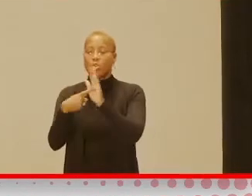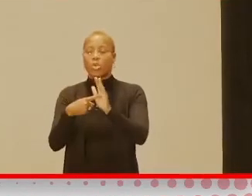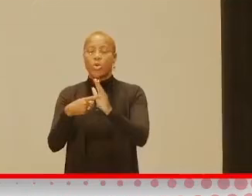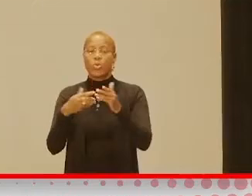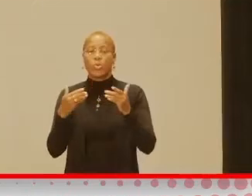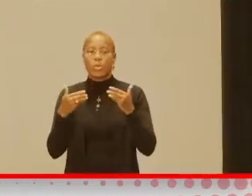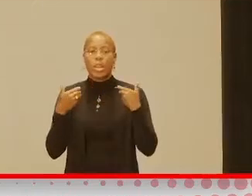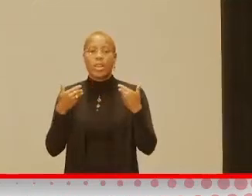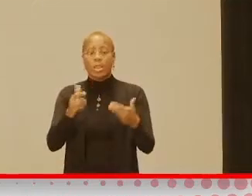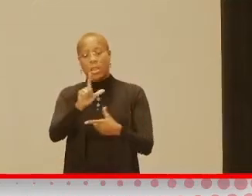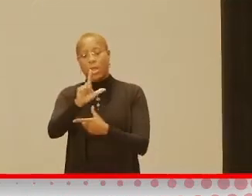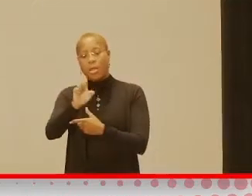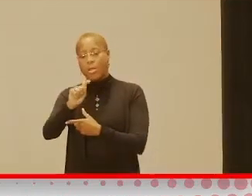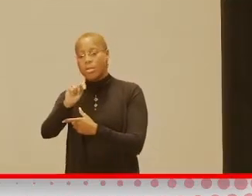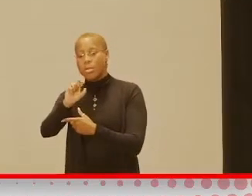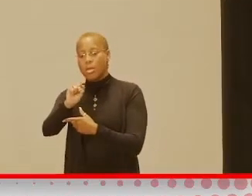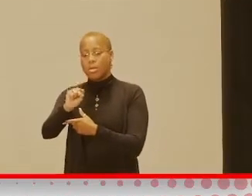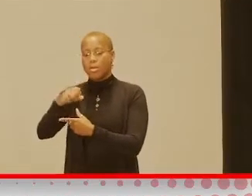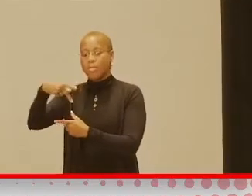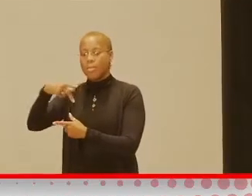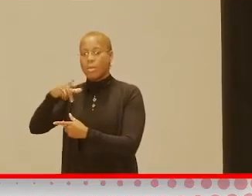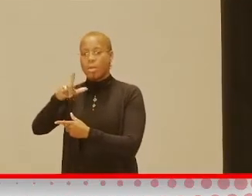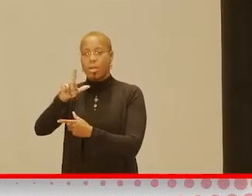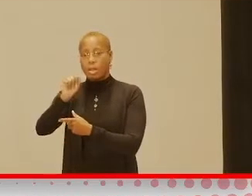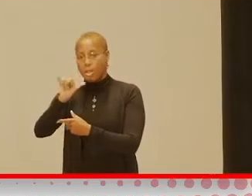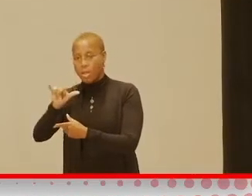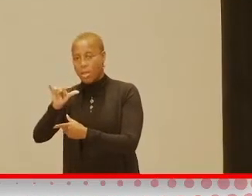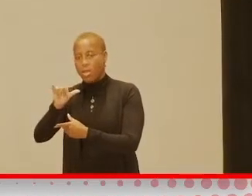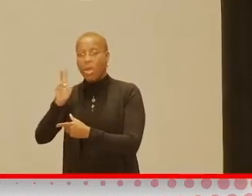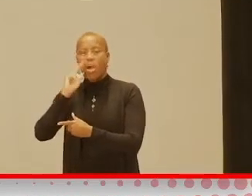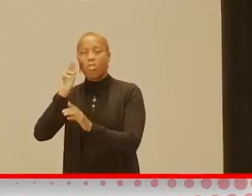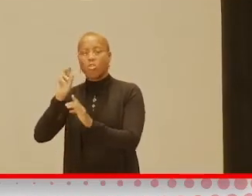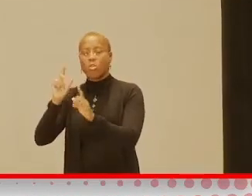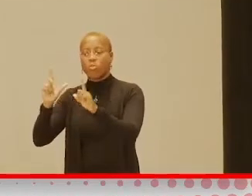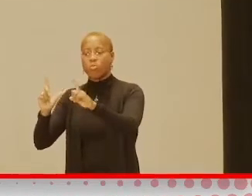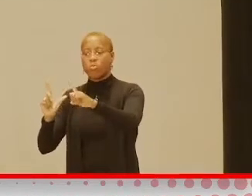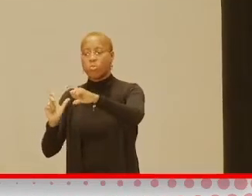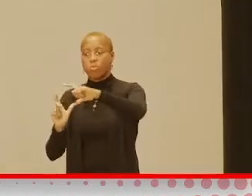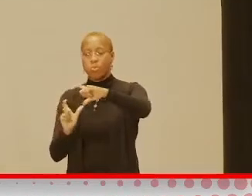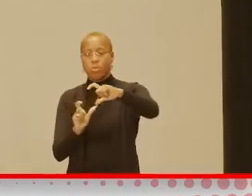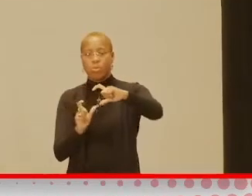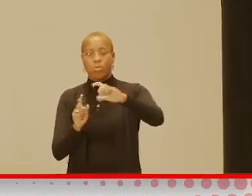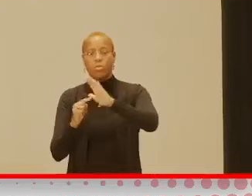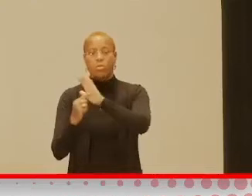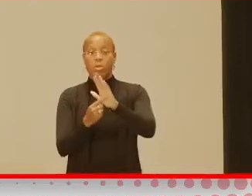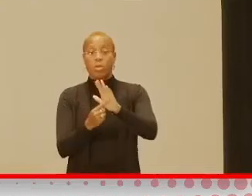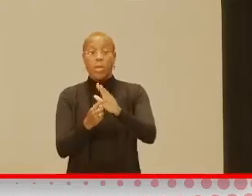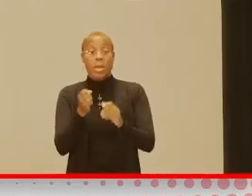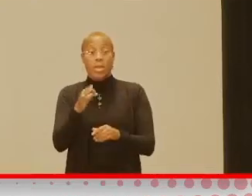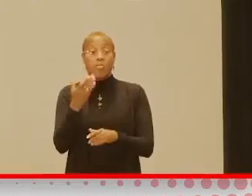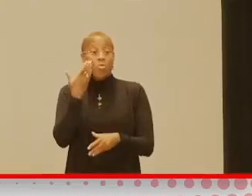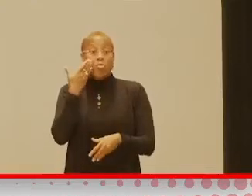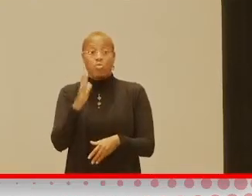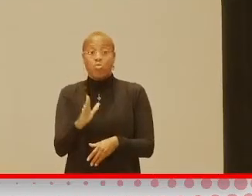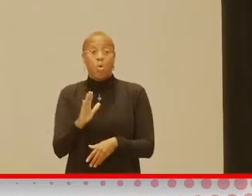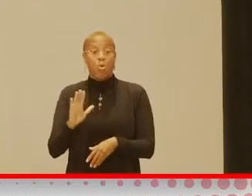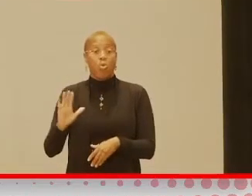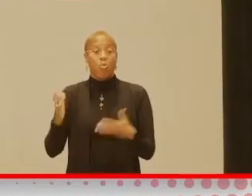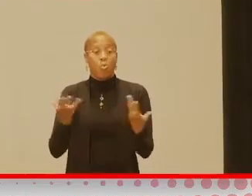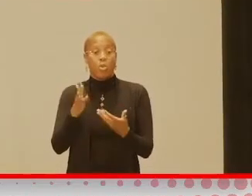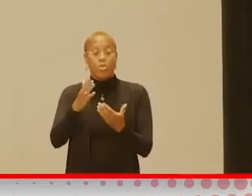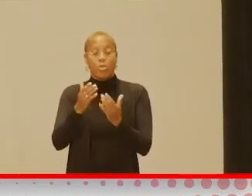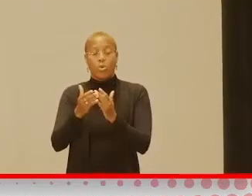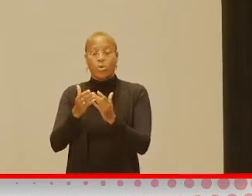in this app because you can go in and even if you don't necessarily know child development or know what type of skills your child would